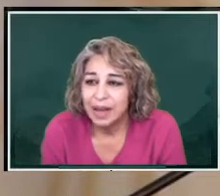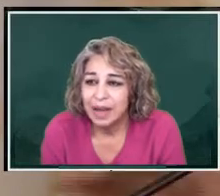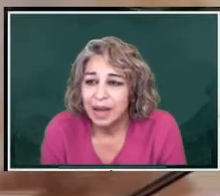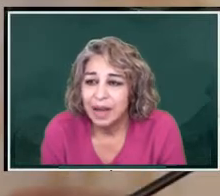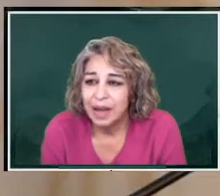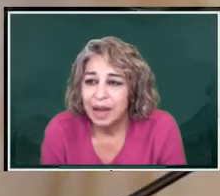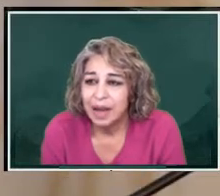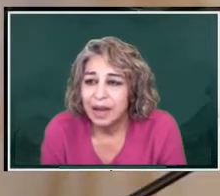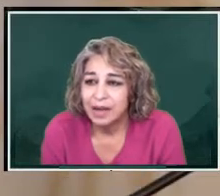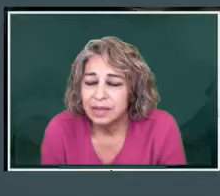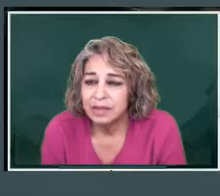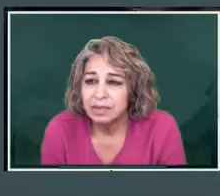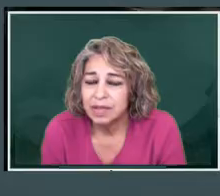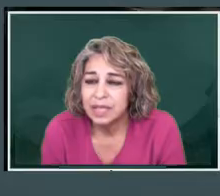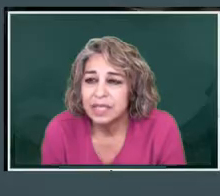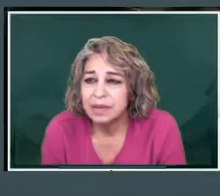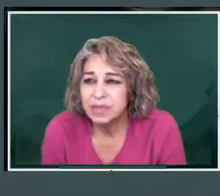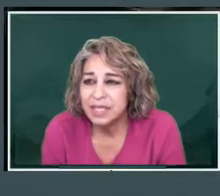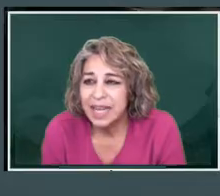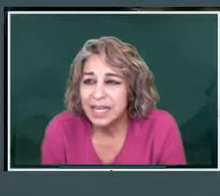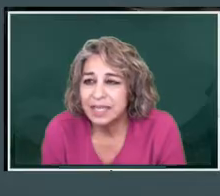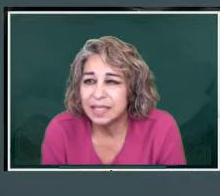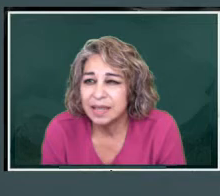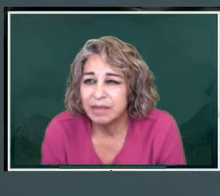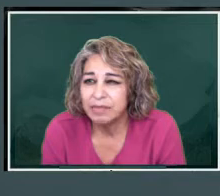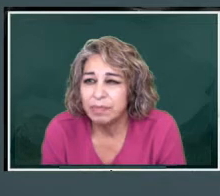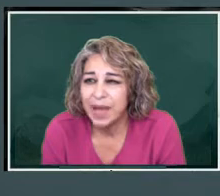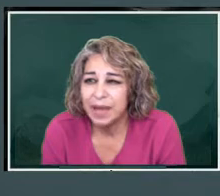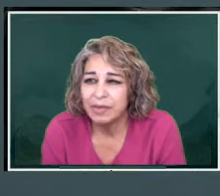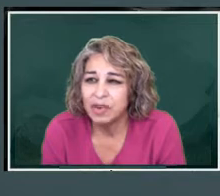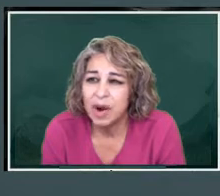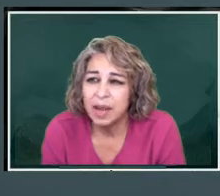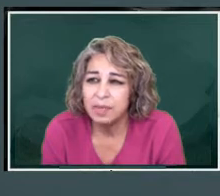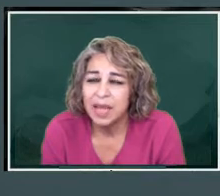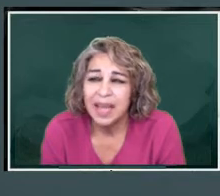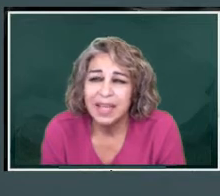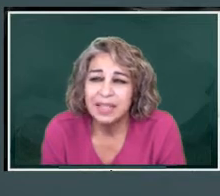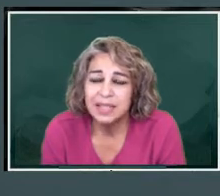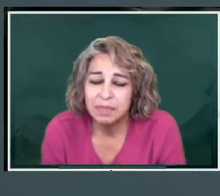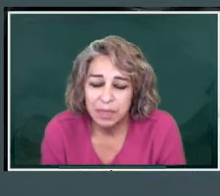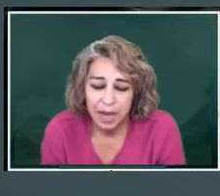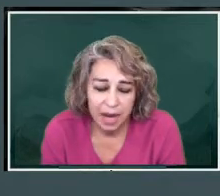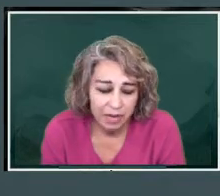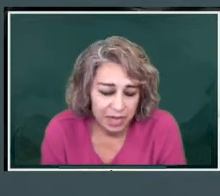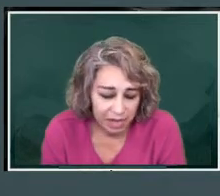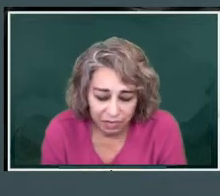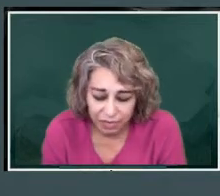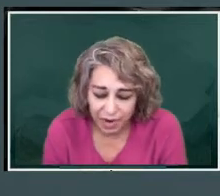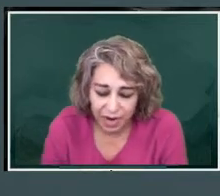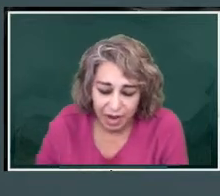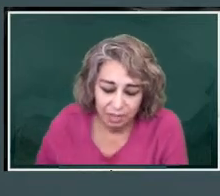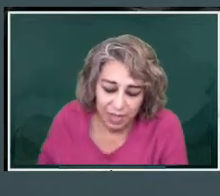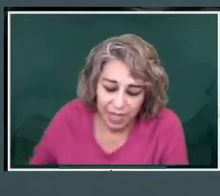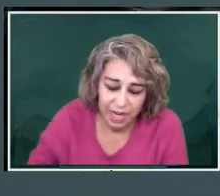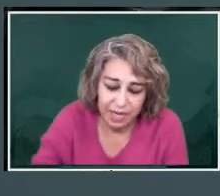in some states of crime, and some areas are very complicated.